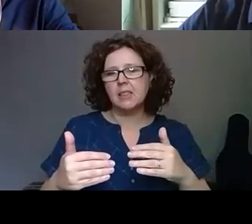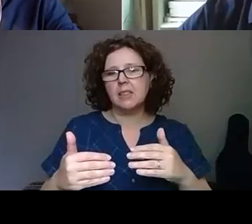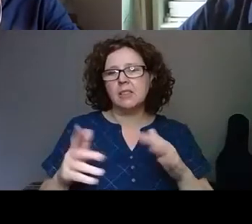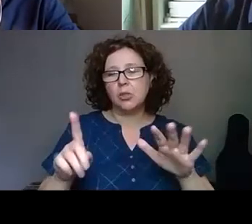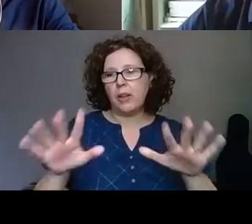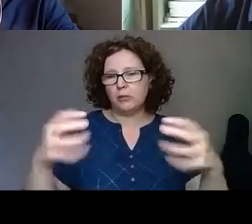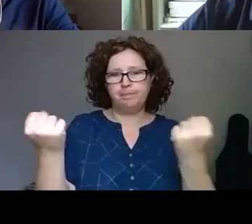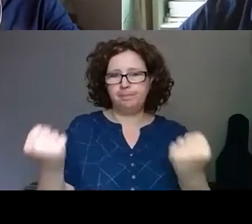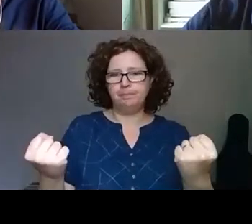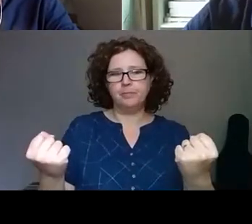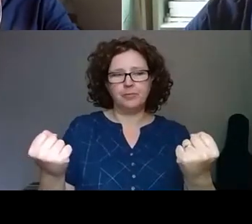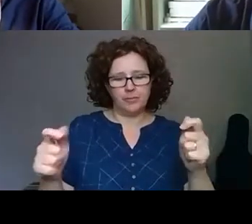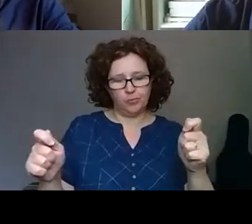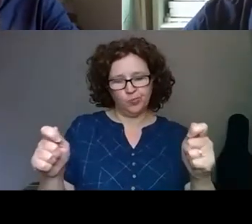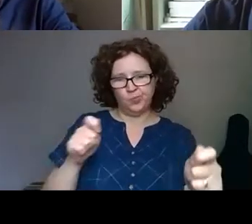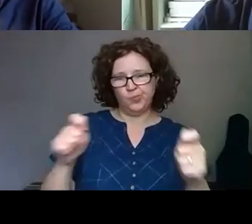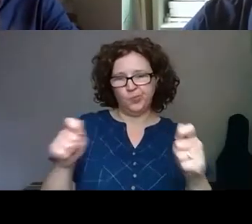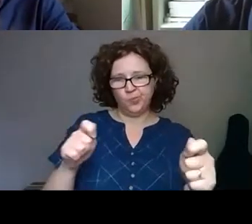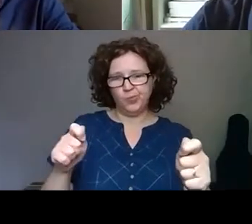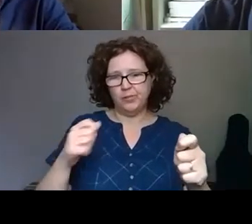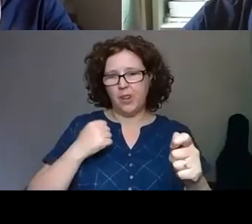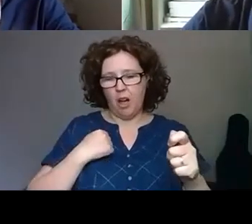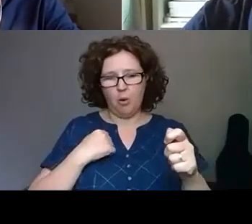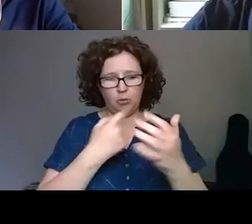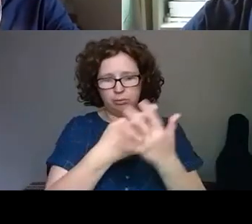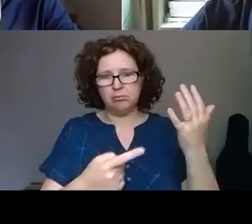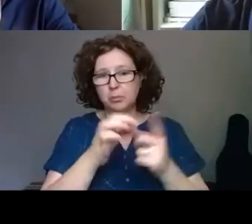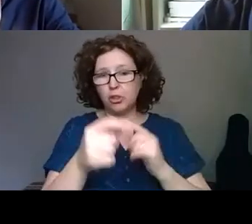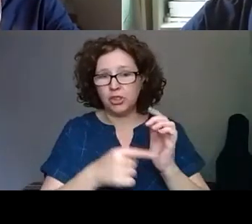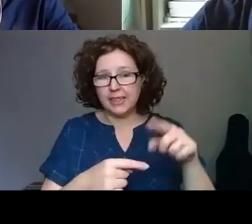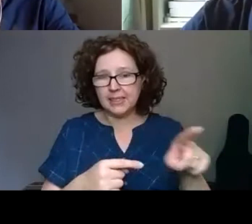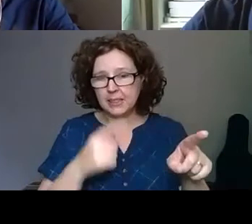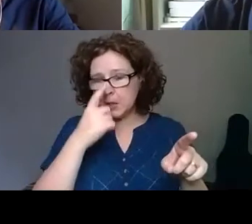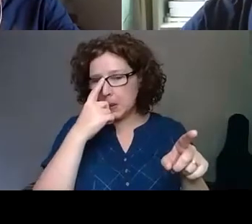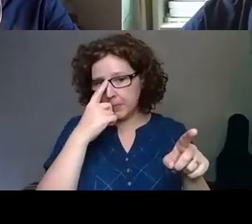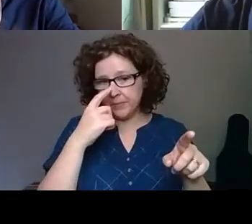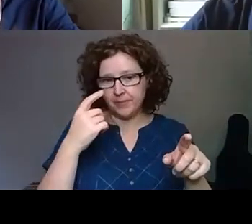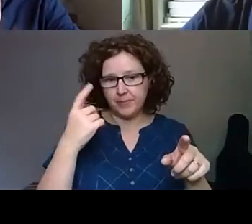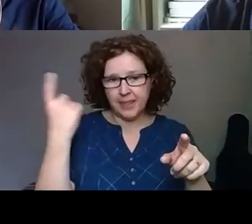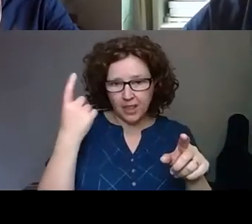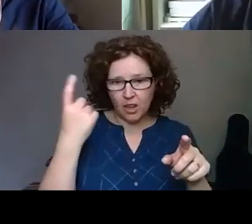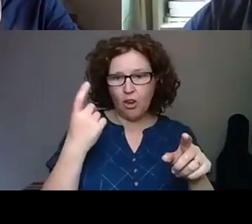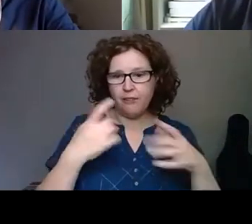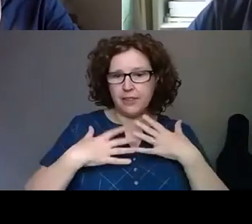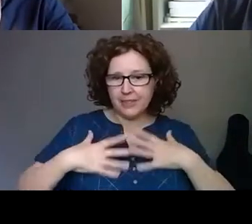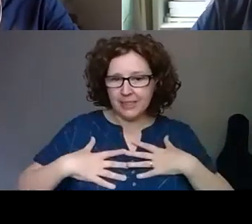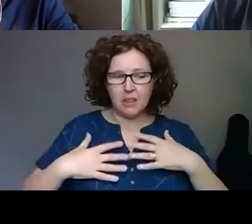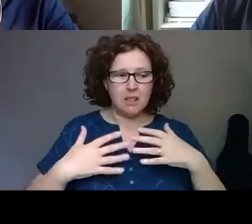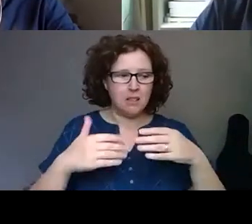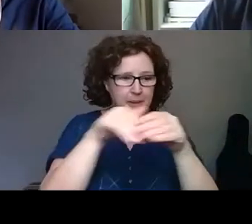scope and redesign the majority of our projects in terms of thinking of physical participation